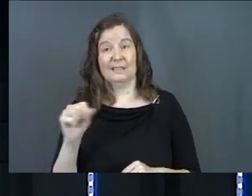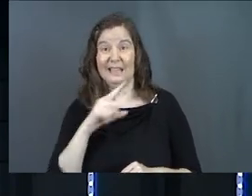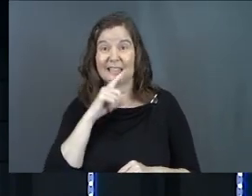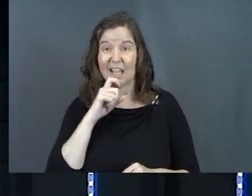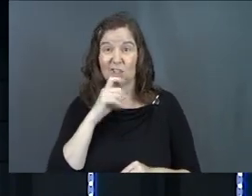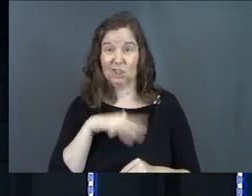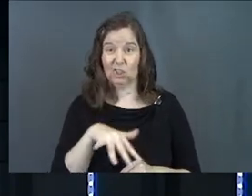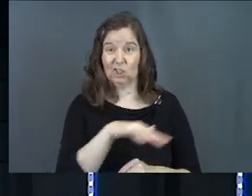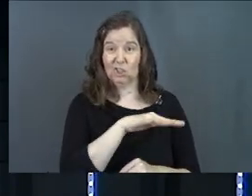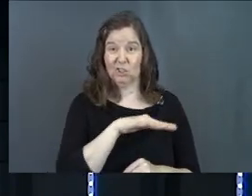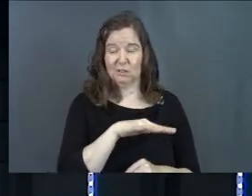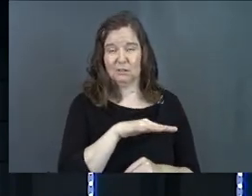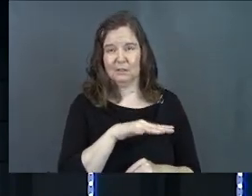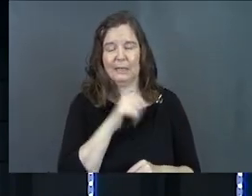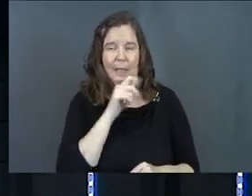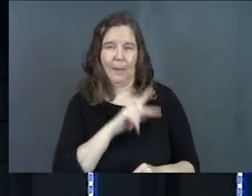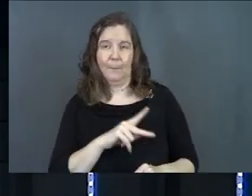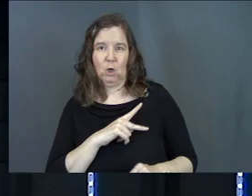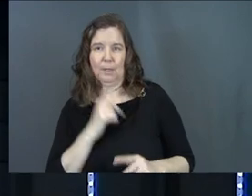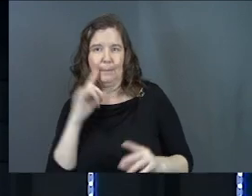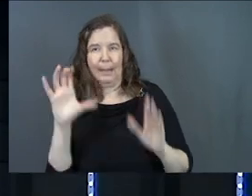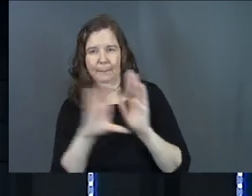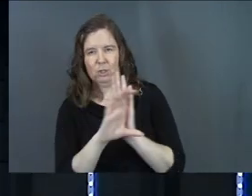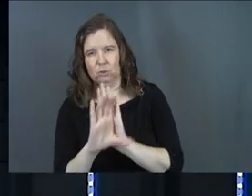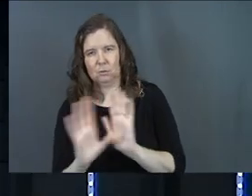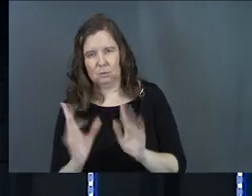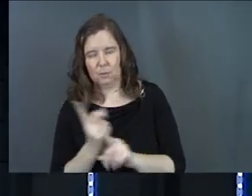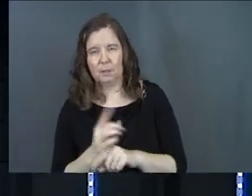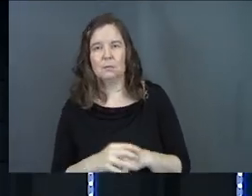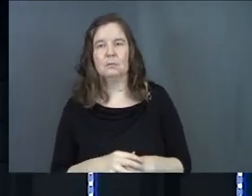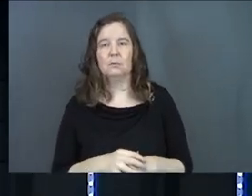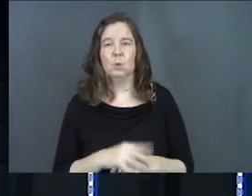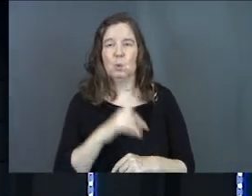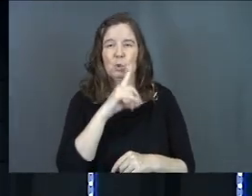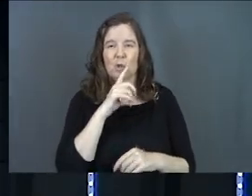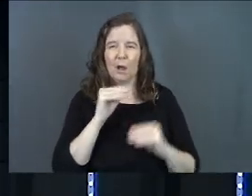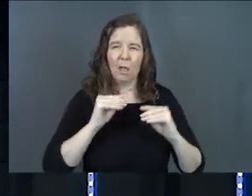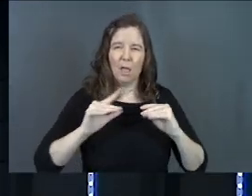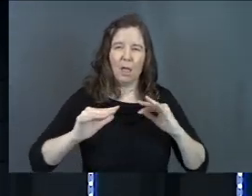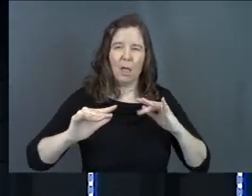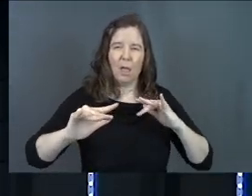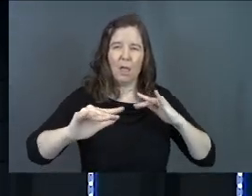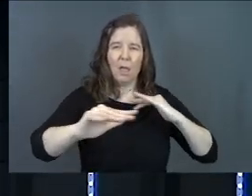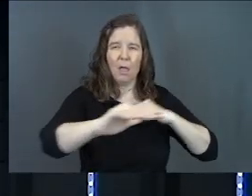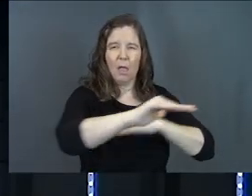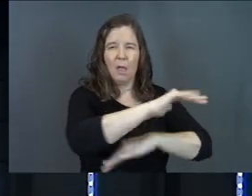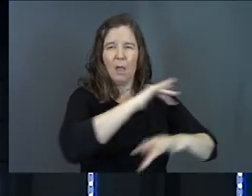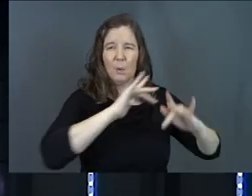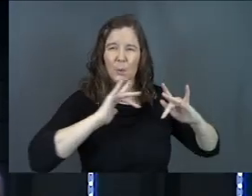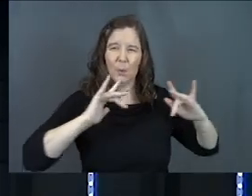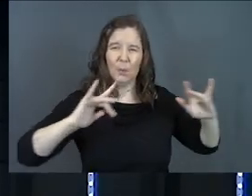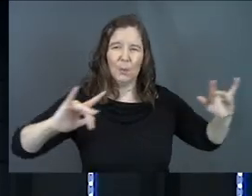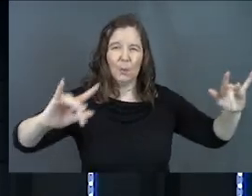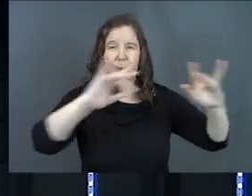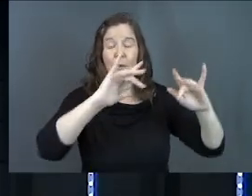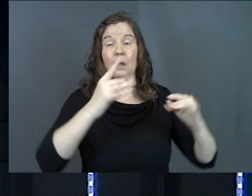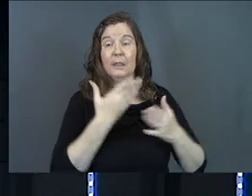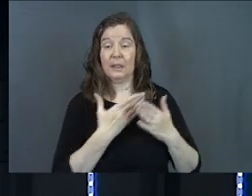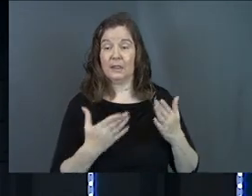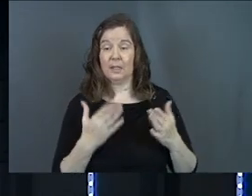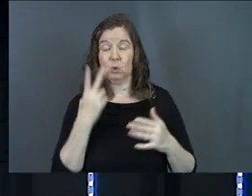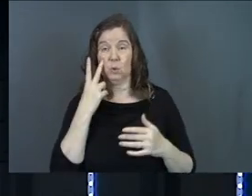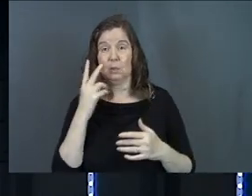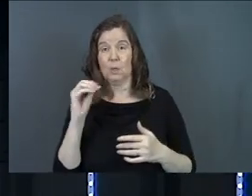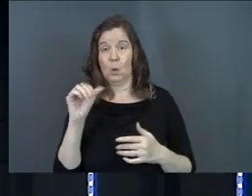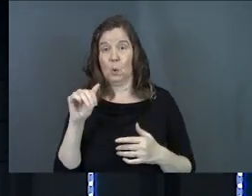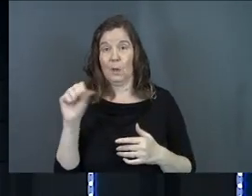desert? I mean not personally, but like pictures and stuff, right? Like you see the oasis, and the thing is